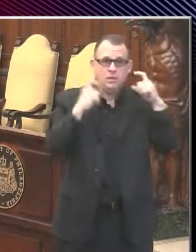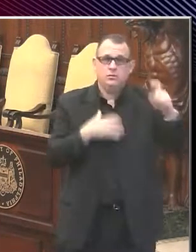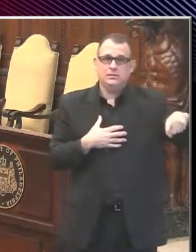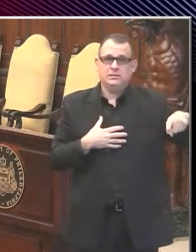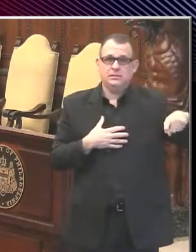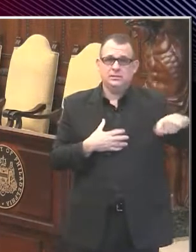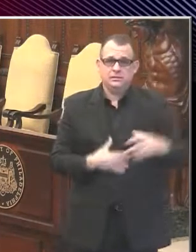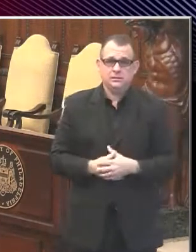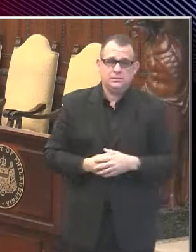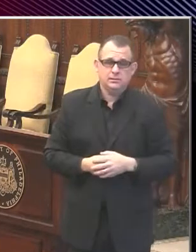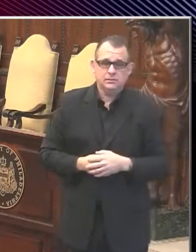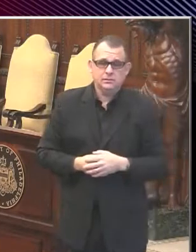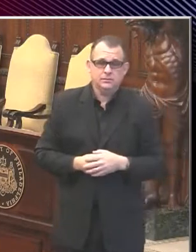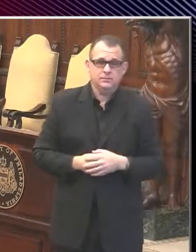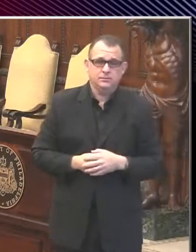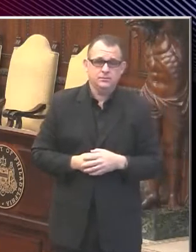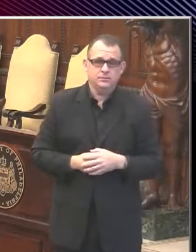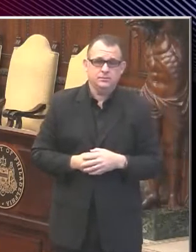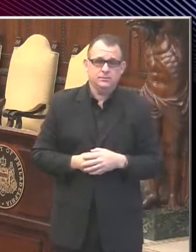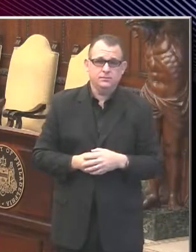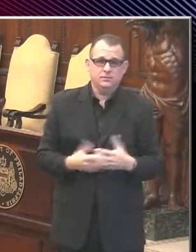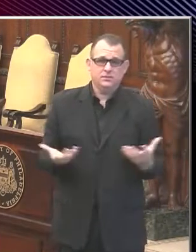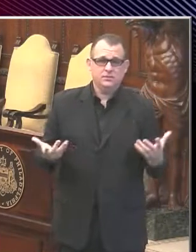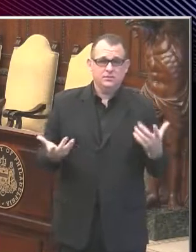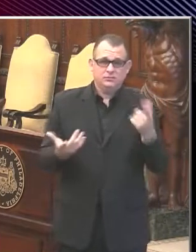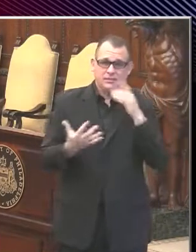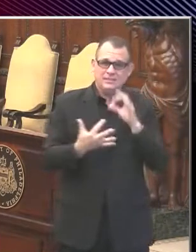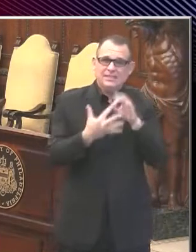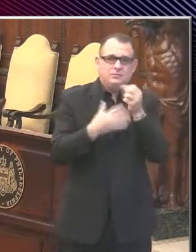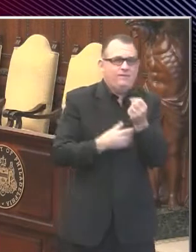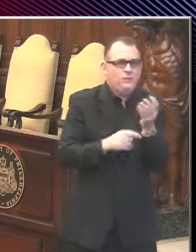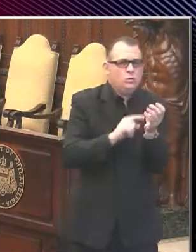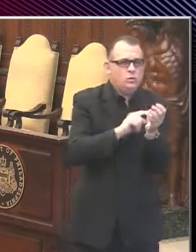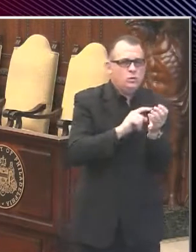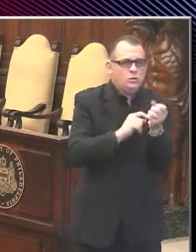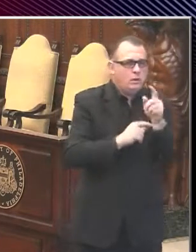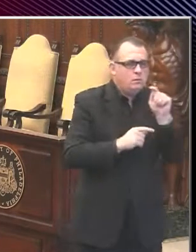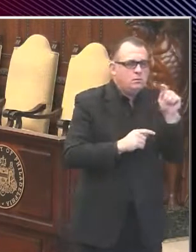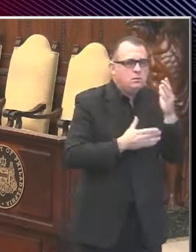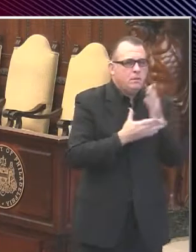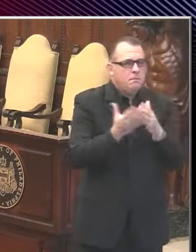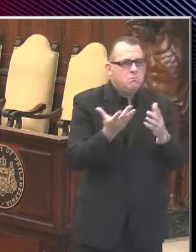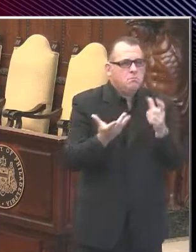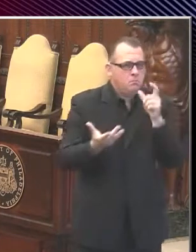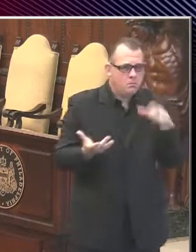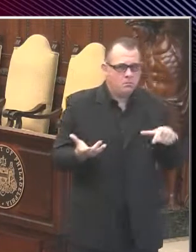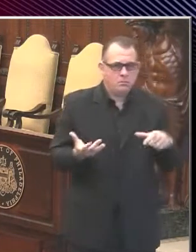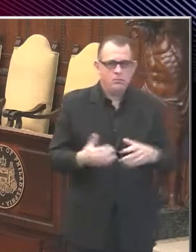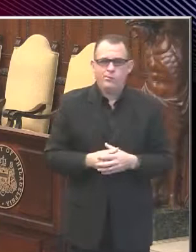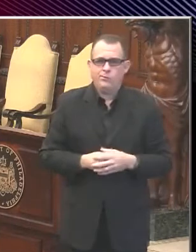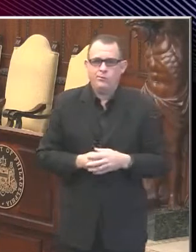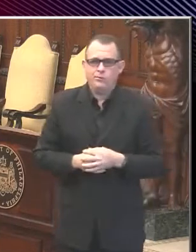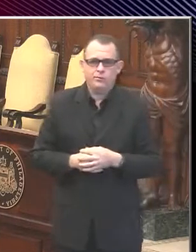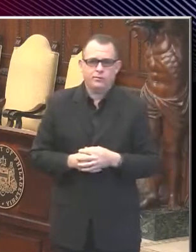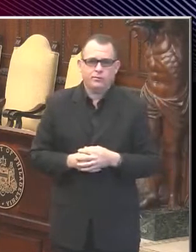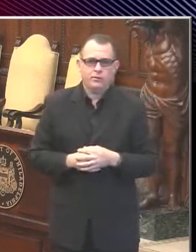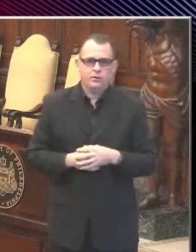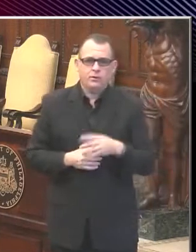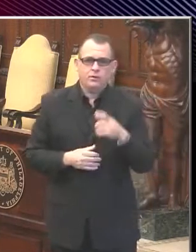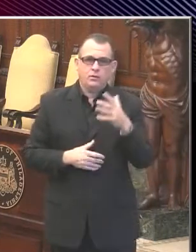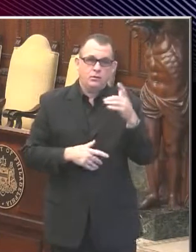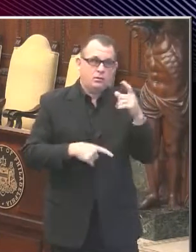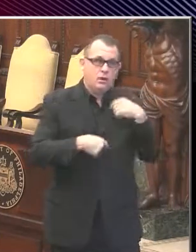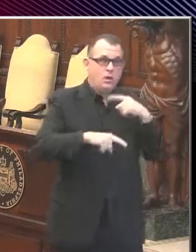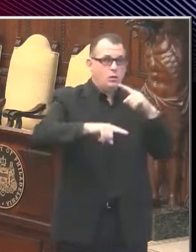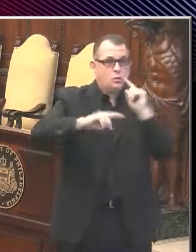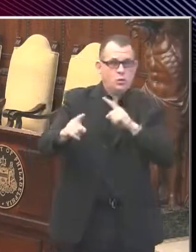households. There'll be limited exceptions, such as exception for children under the age of eight. Now, this order is a requirement, but